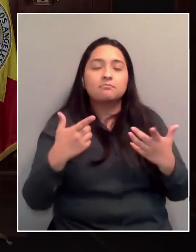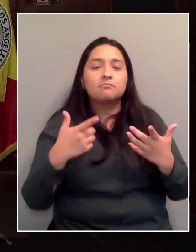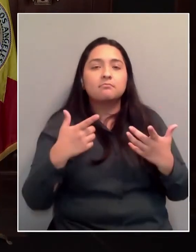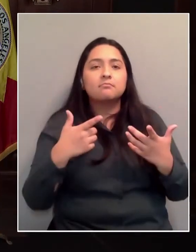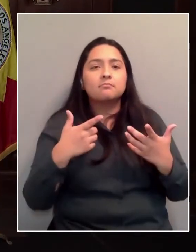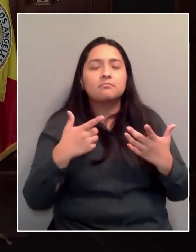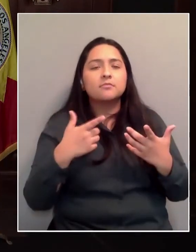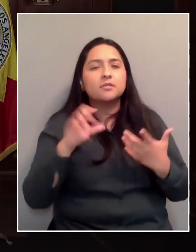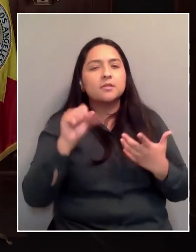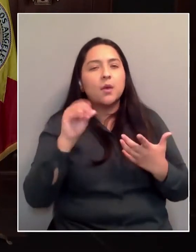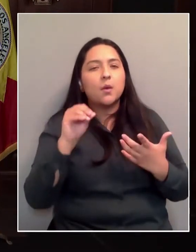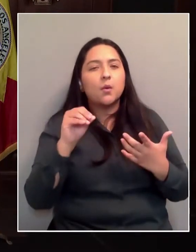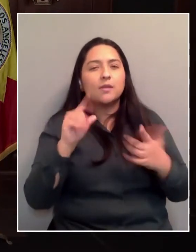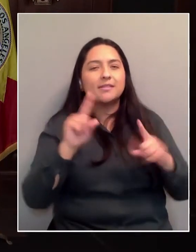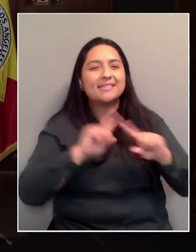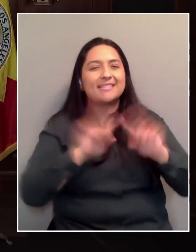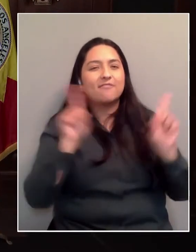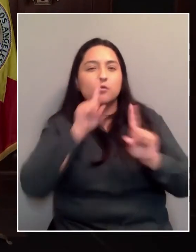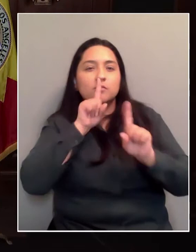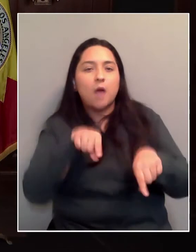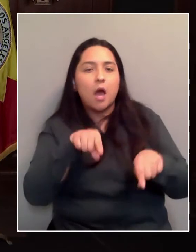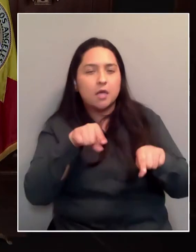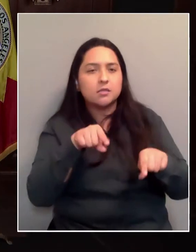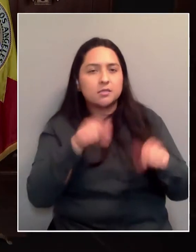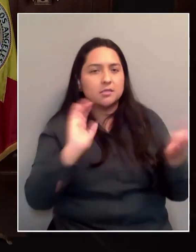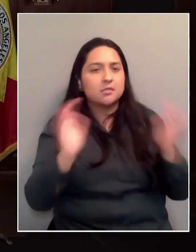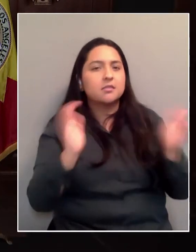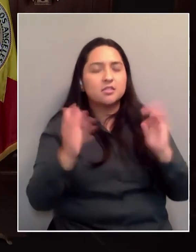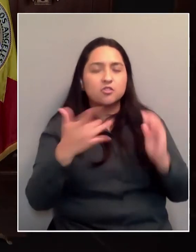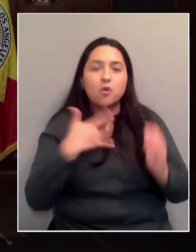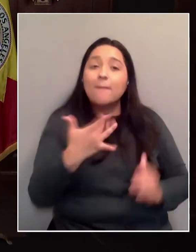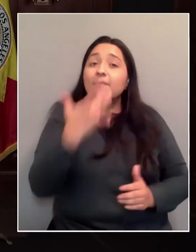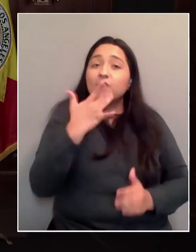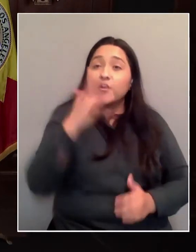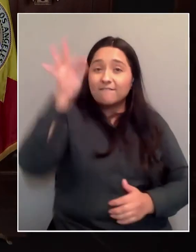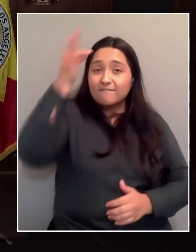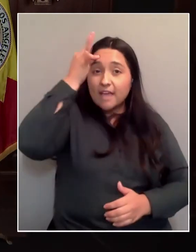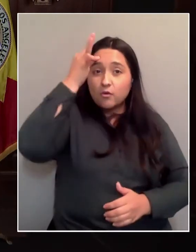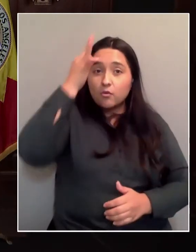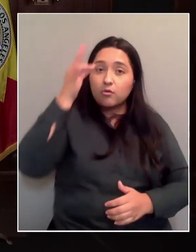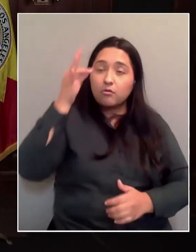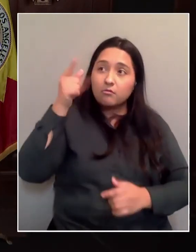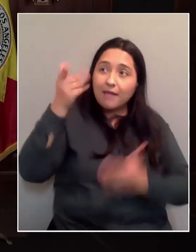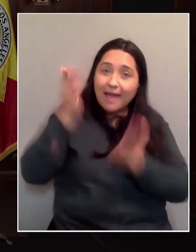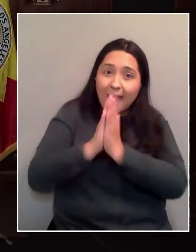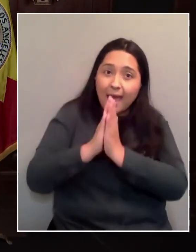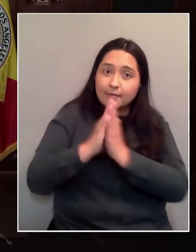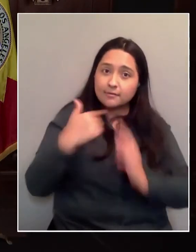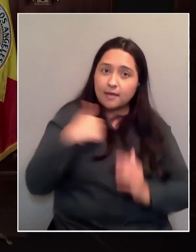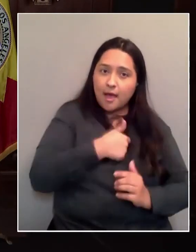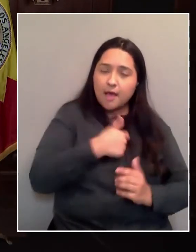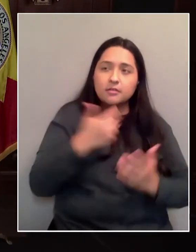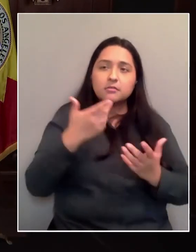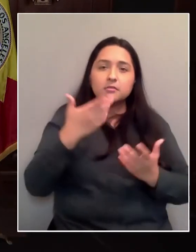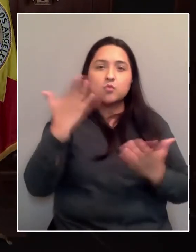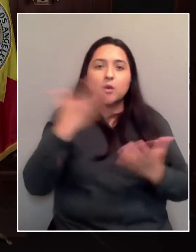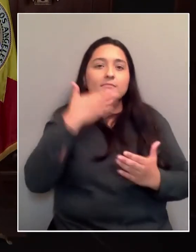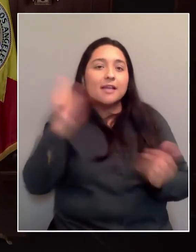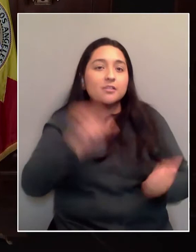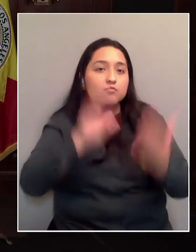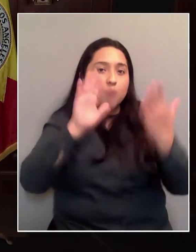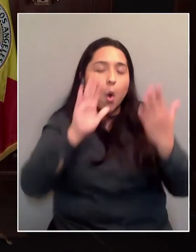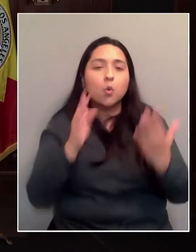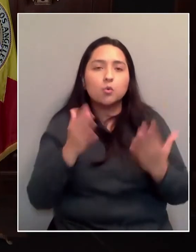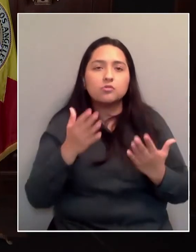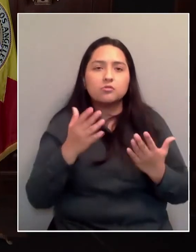I'd rather see the federal government ask us what works best than to tell us and to surge folks they don't have the capacity, for instance, for enough